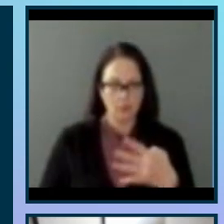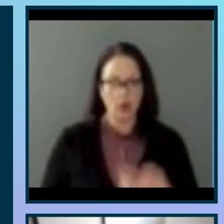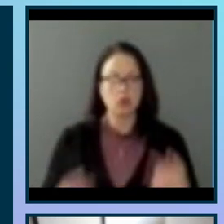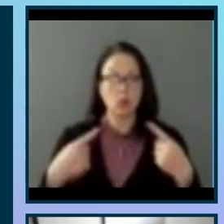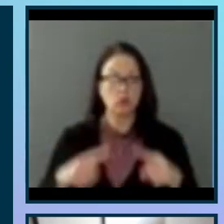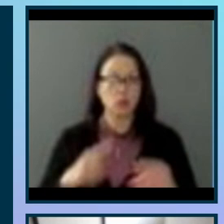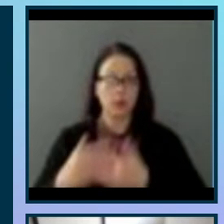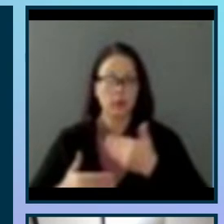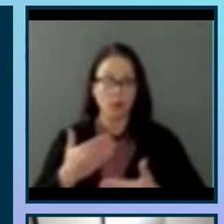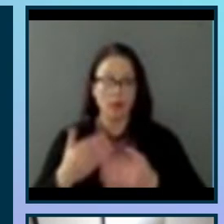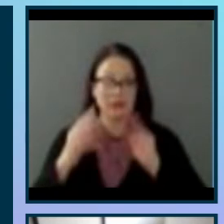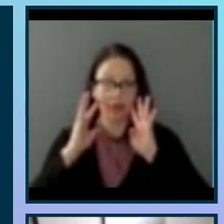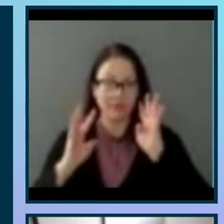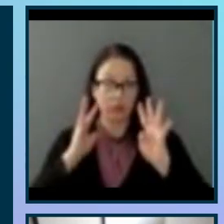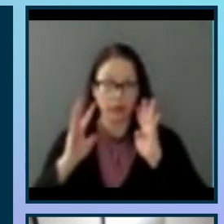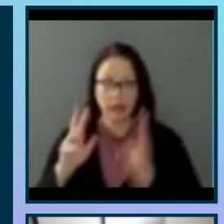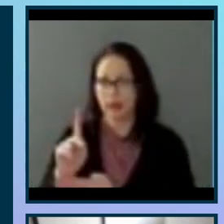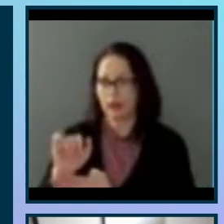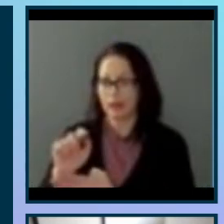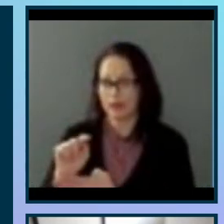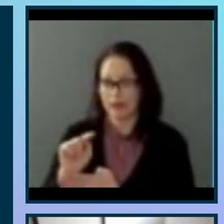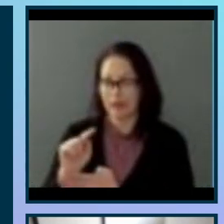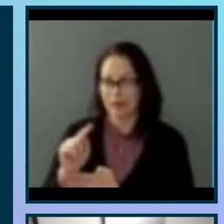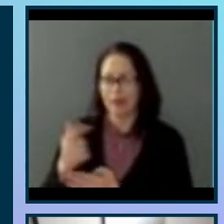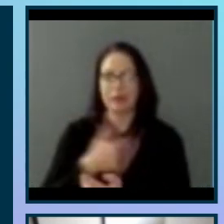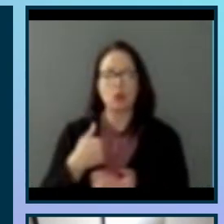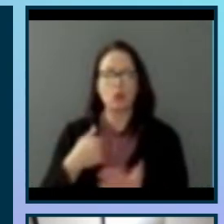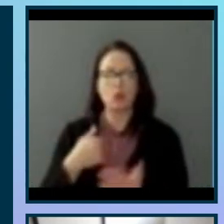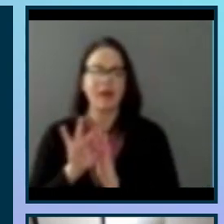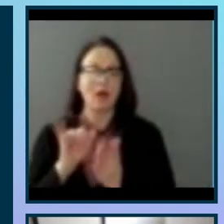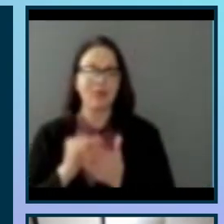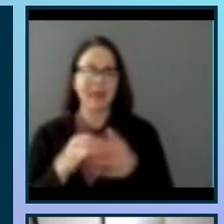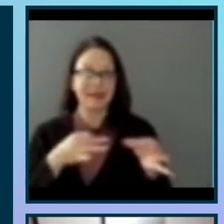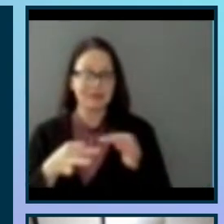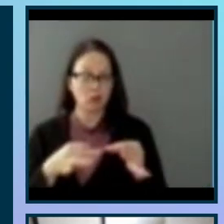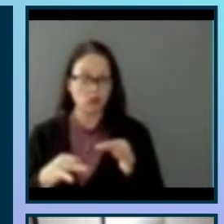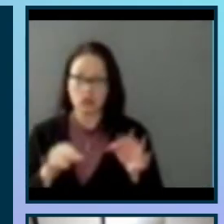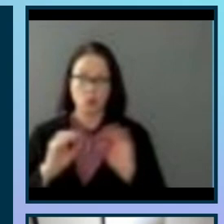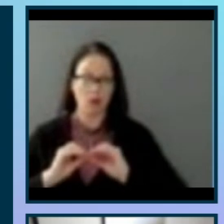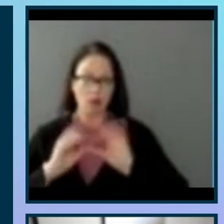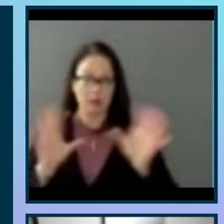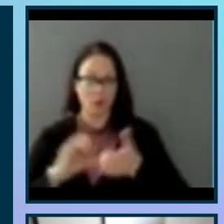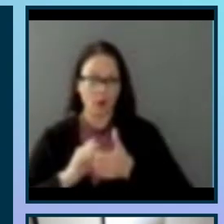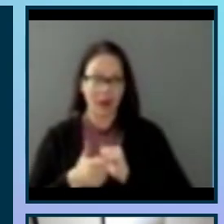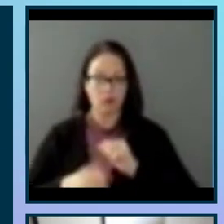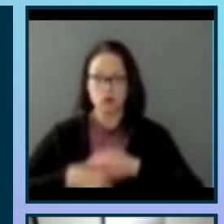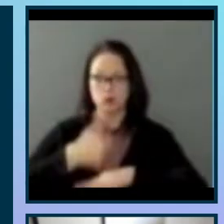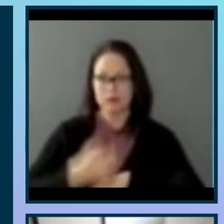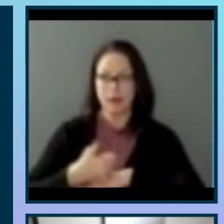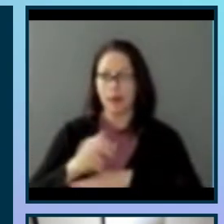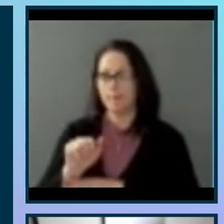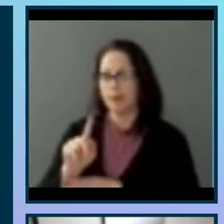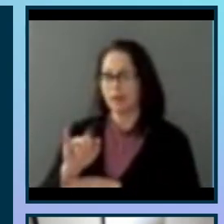creating the kits, it was discovered that instructions were not clear for how to put together the audio moths.